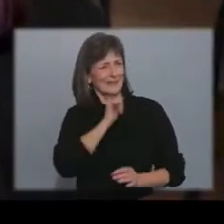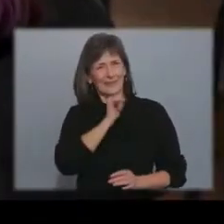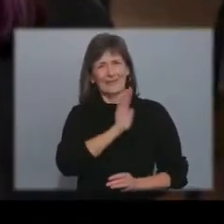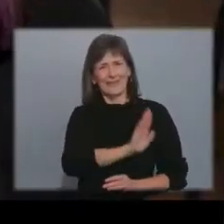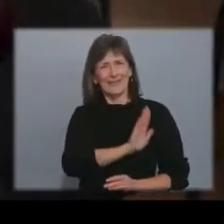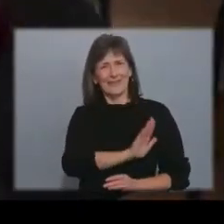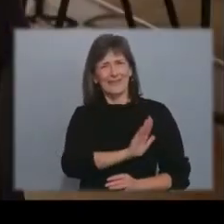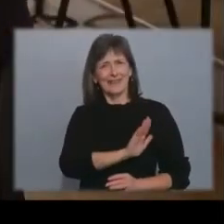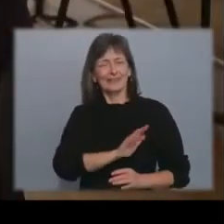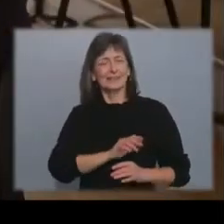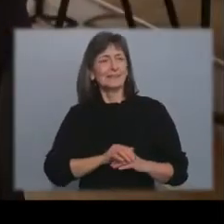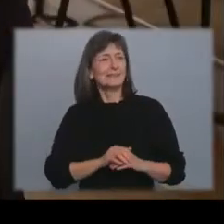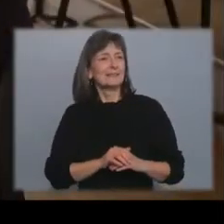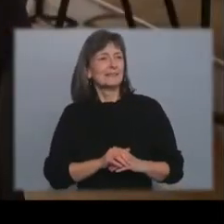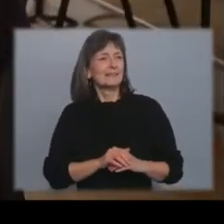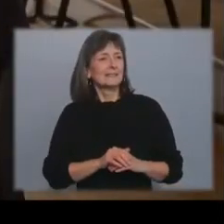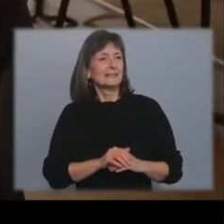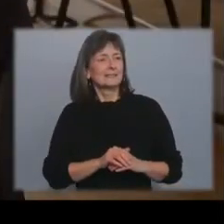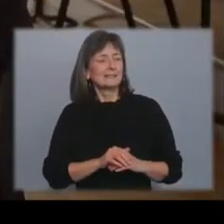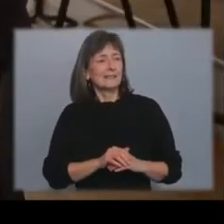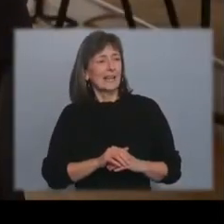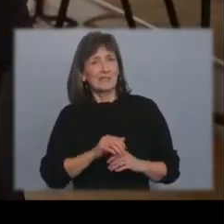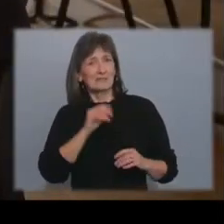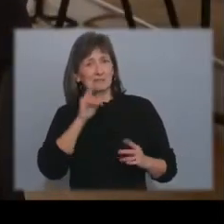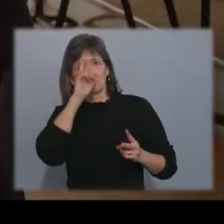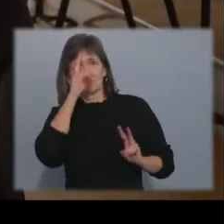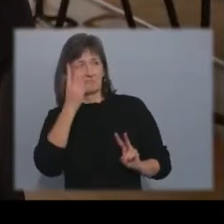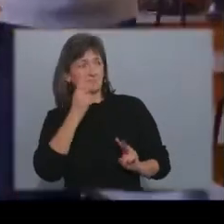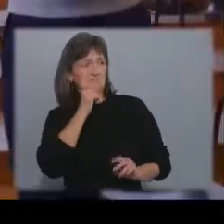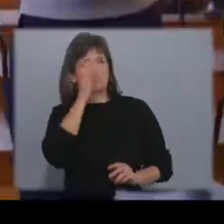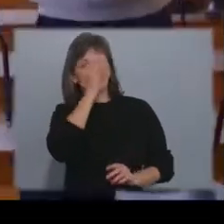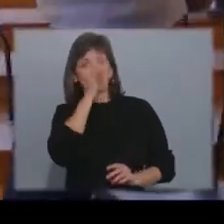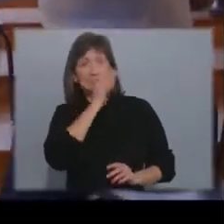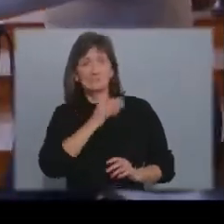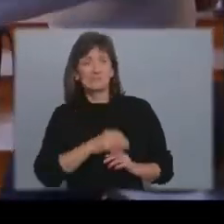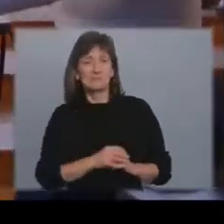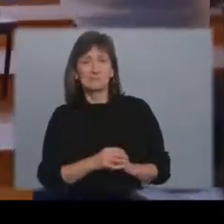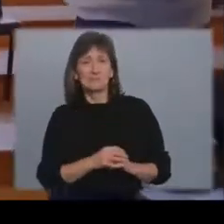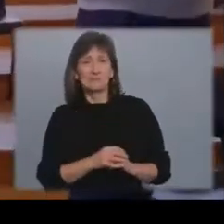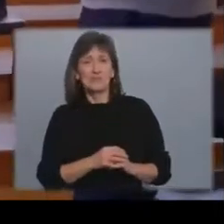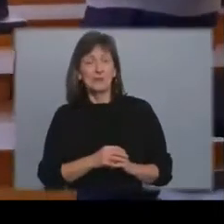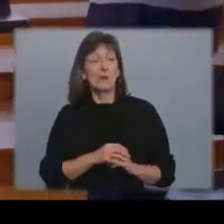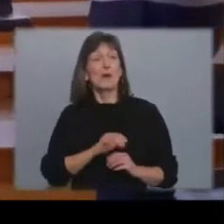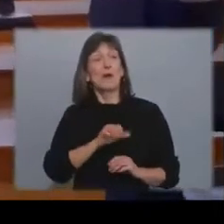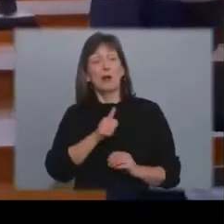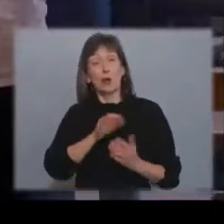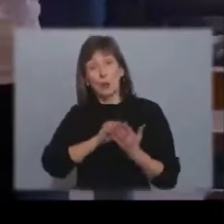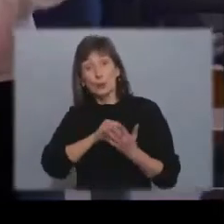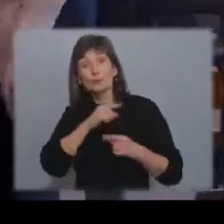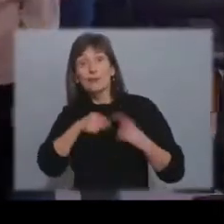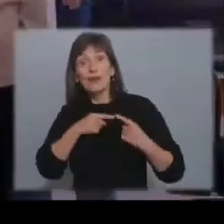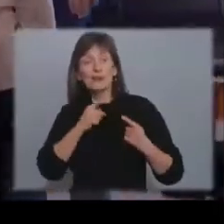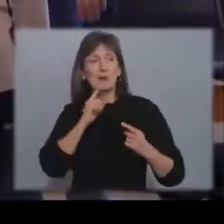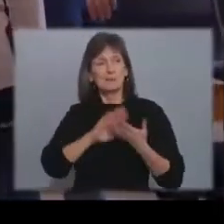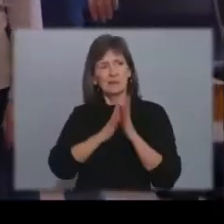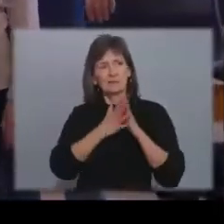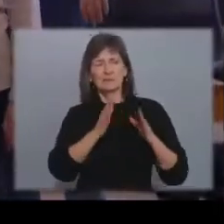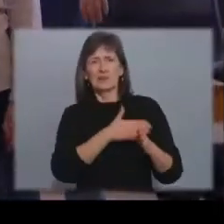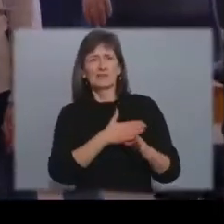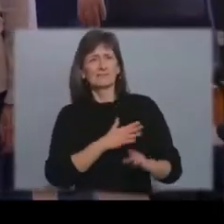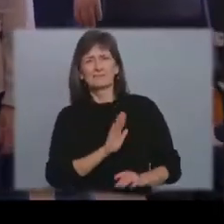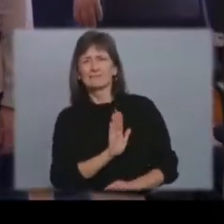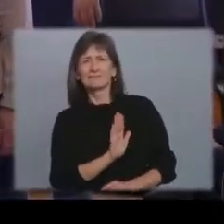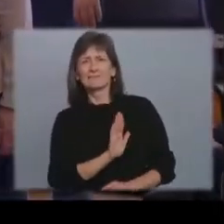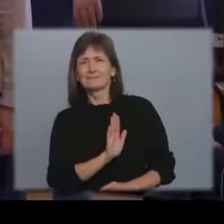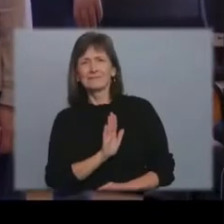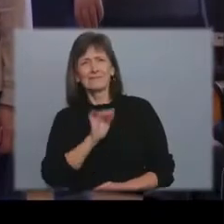that's like what other hearing people come to to like learn about like sign language and stuff when it's actually like